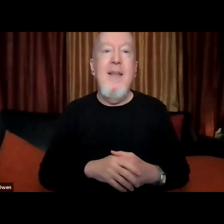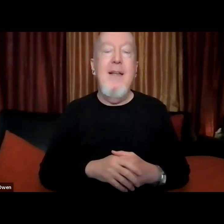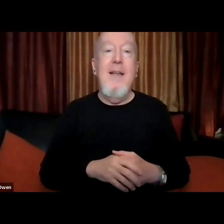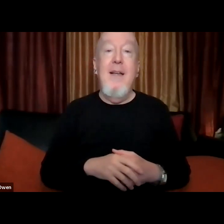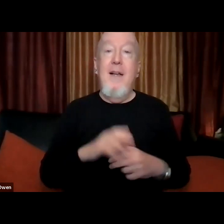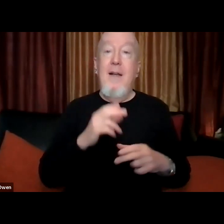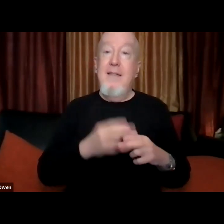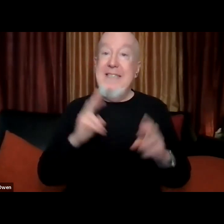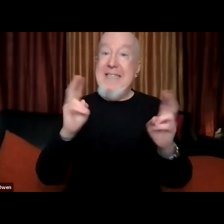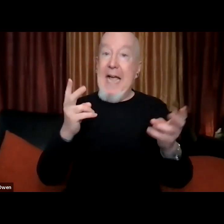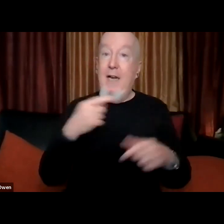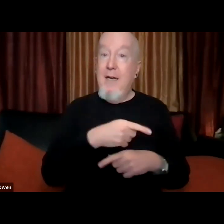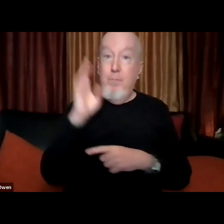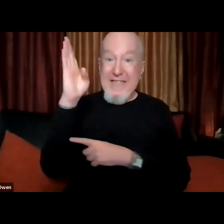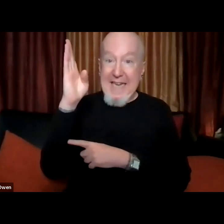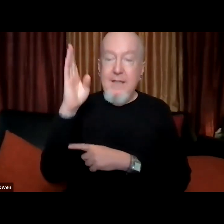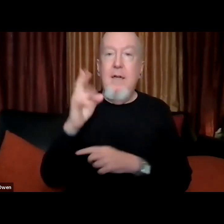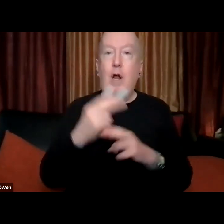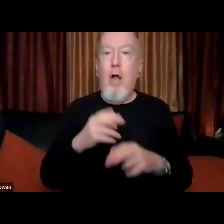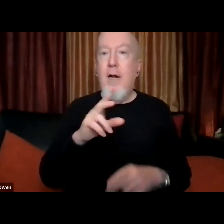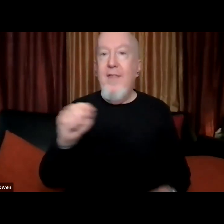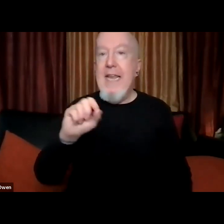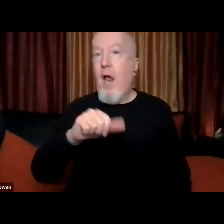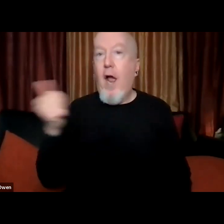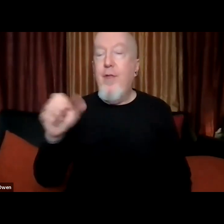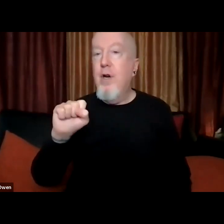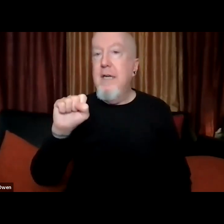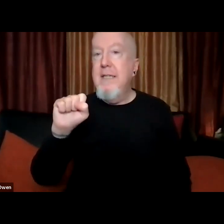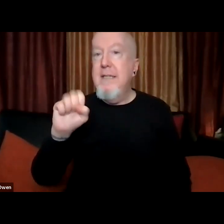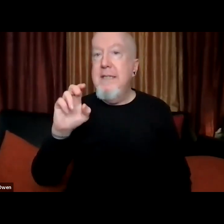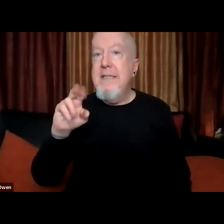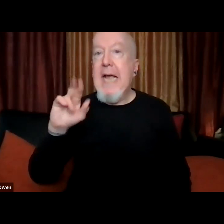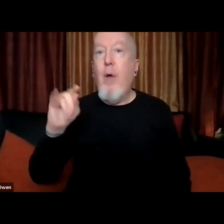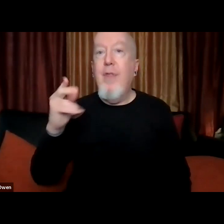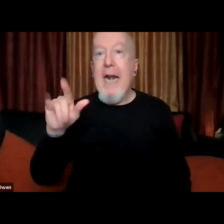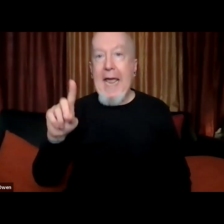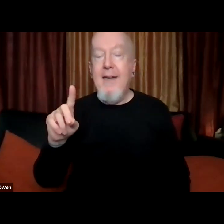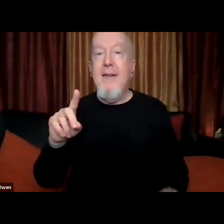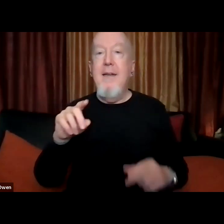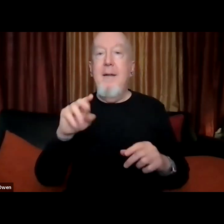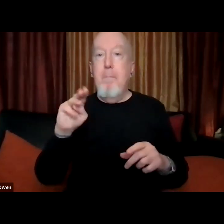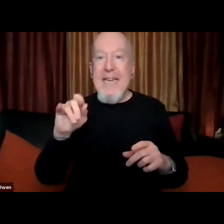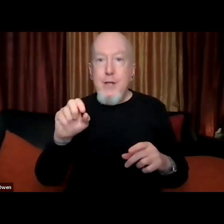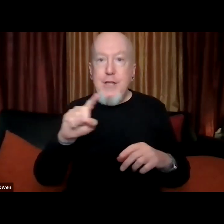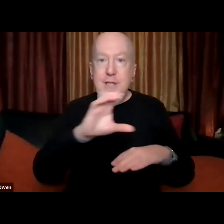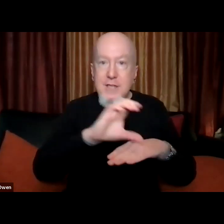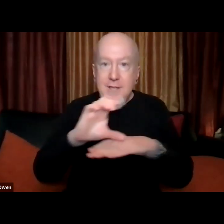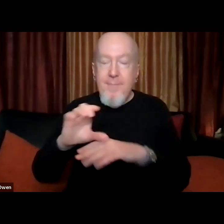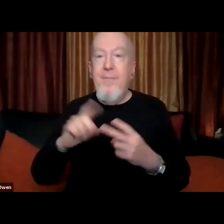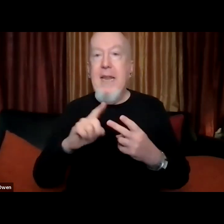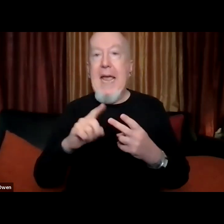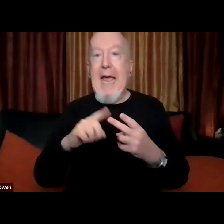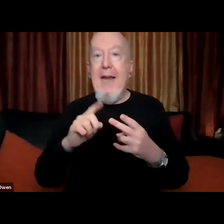presentation is the other southland missions monuments and memory in